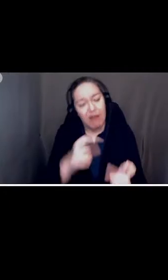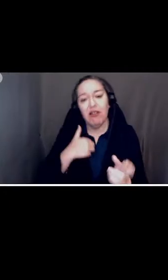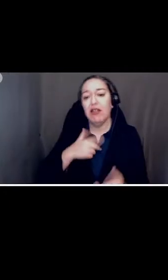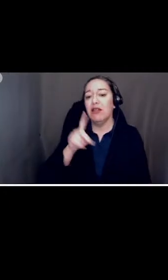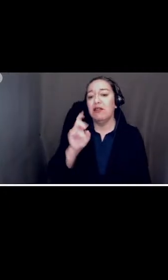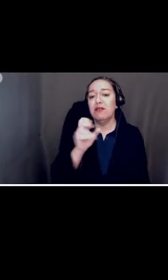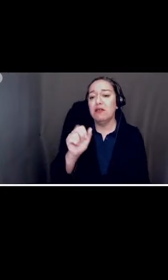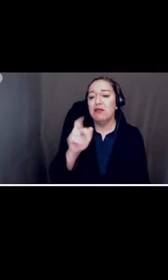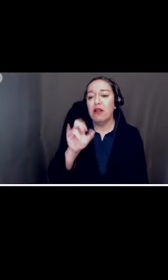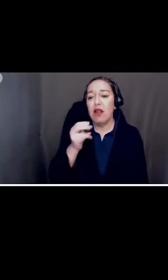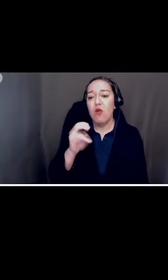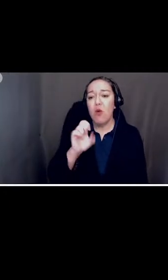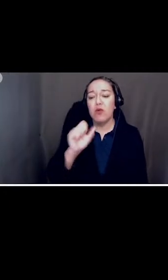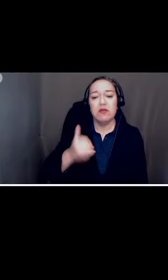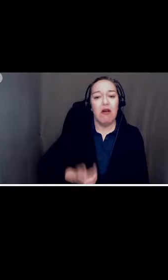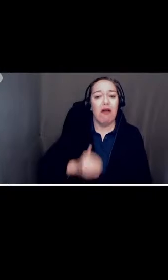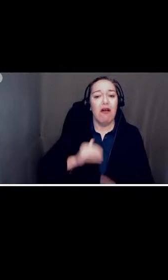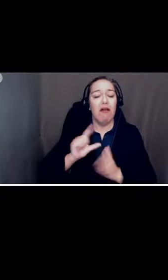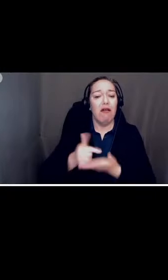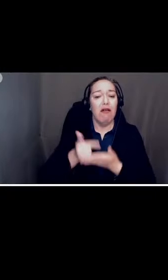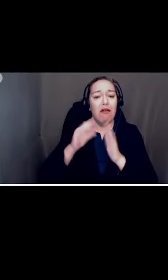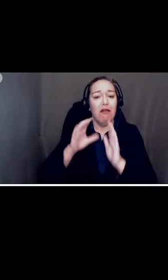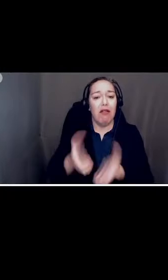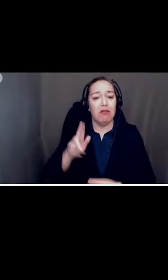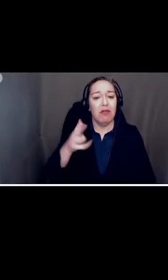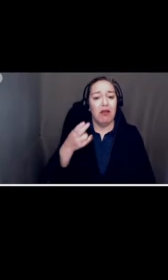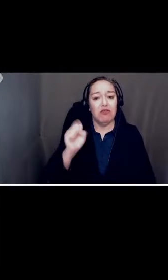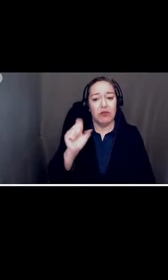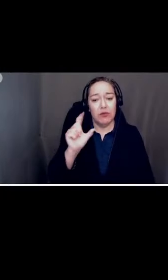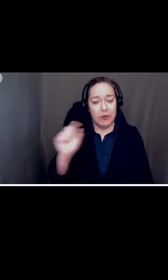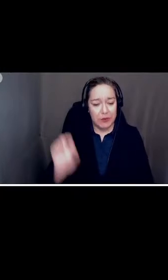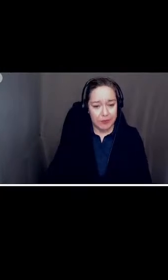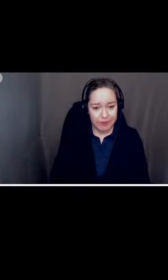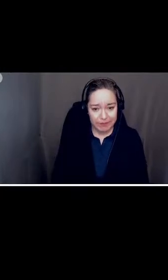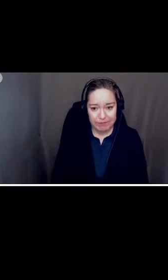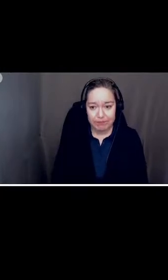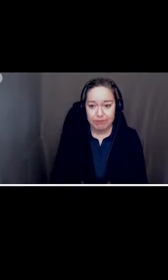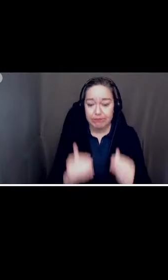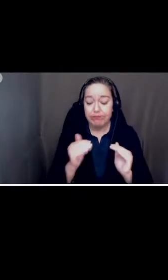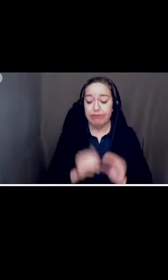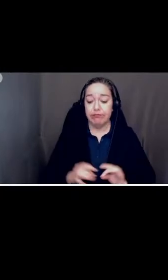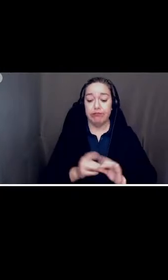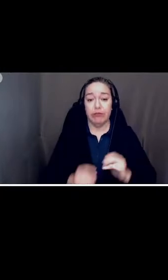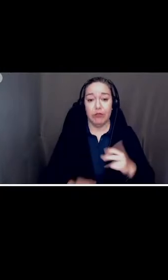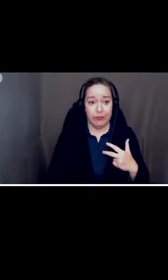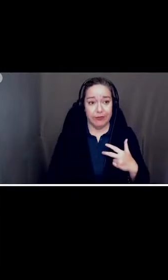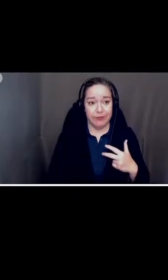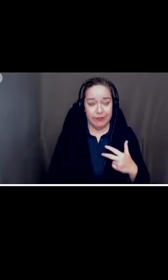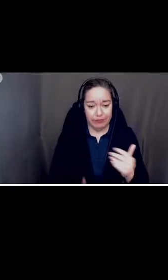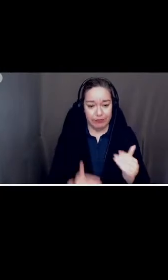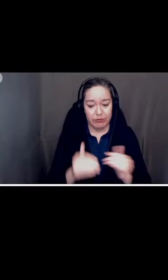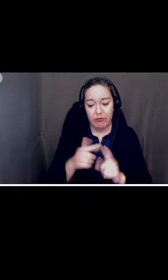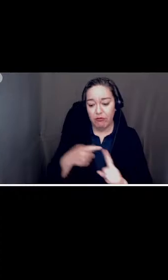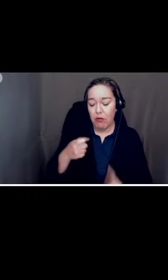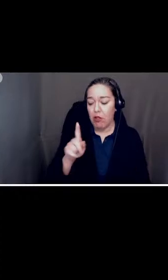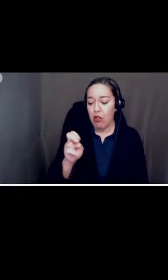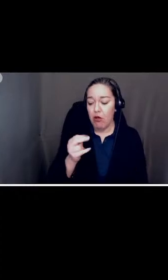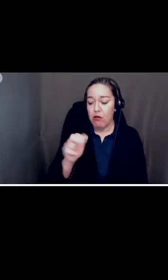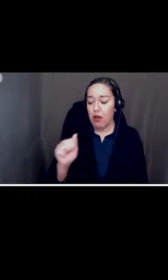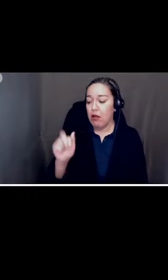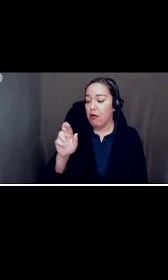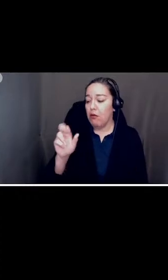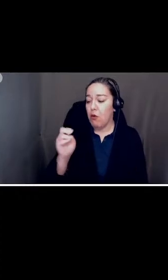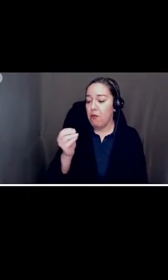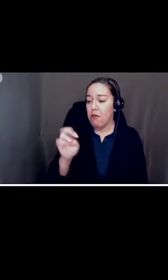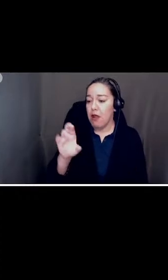public comment number three lorena romero